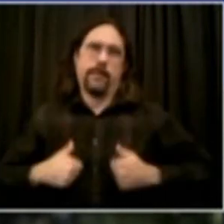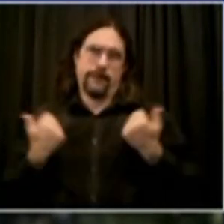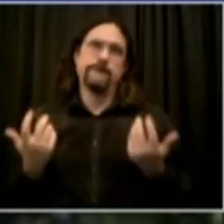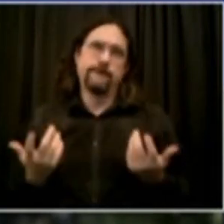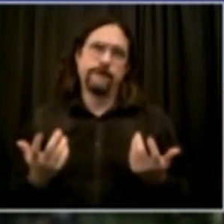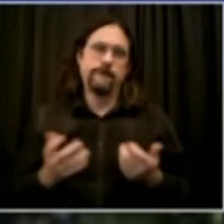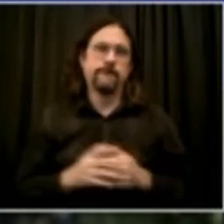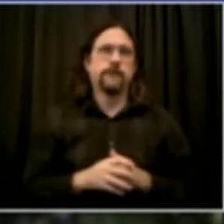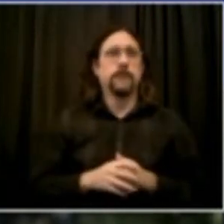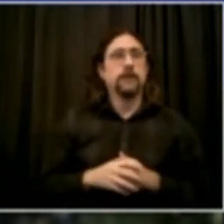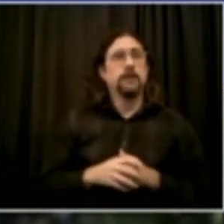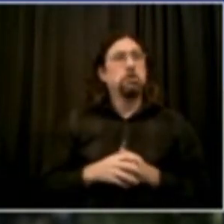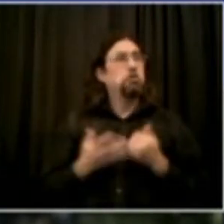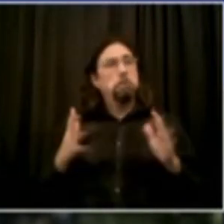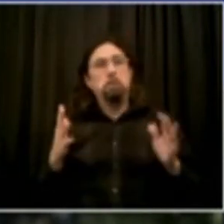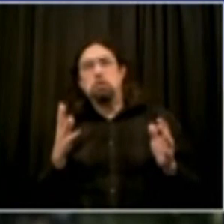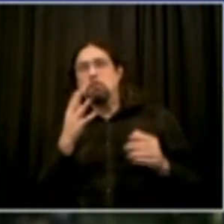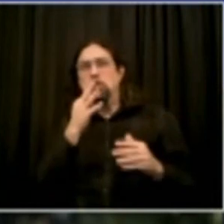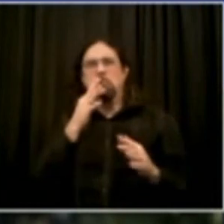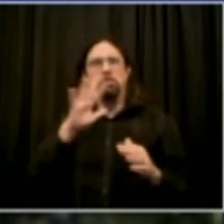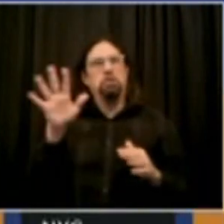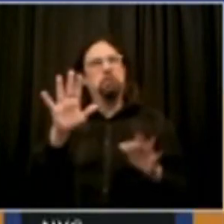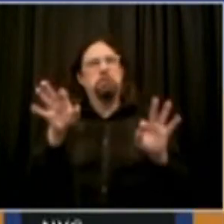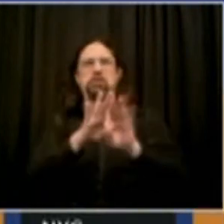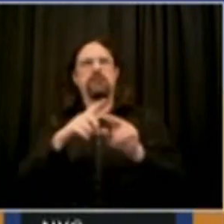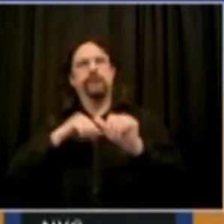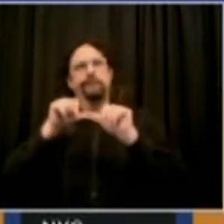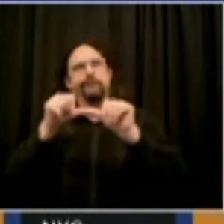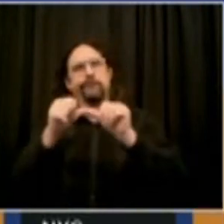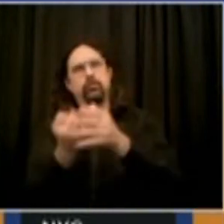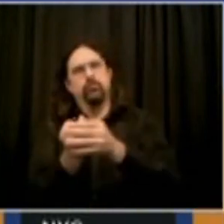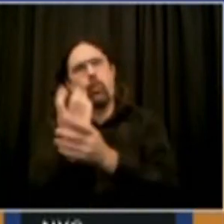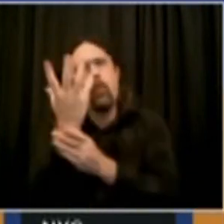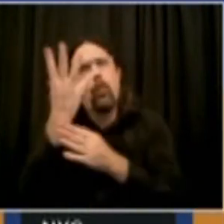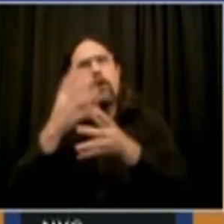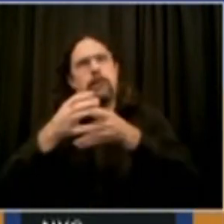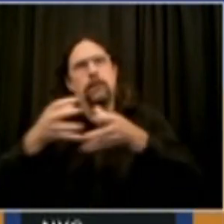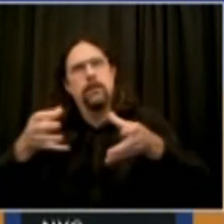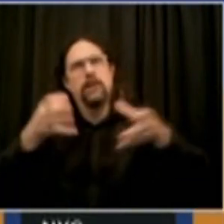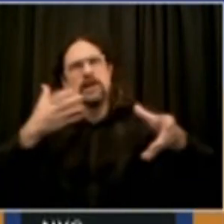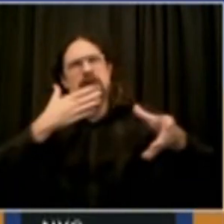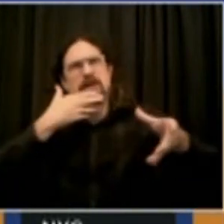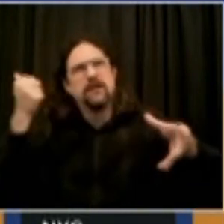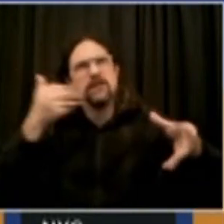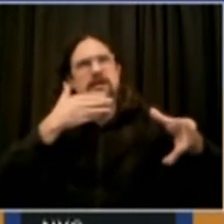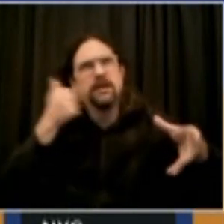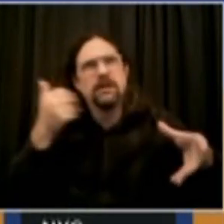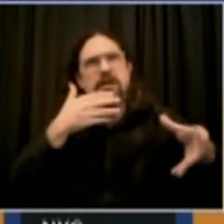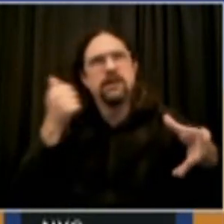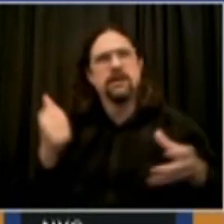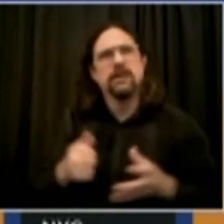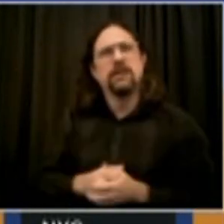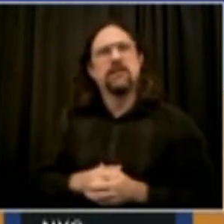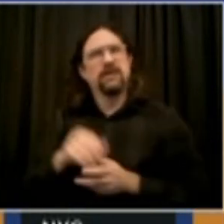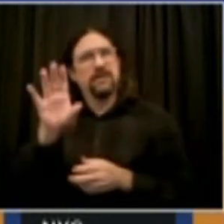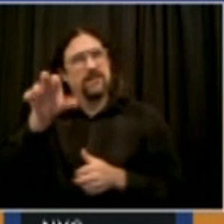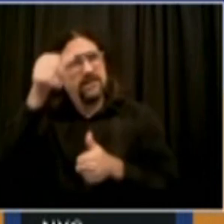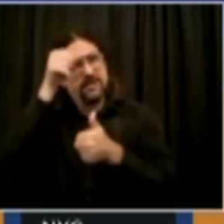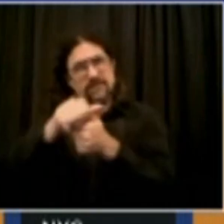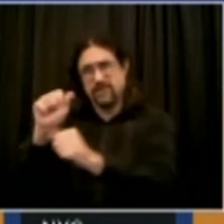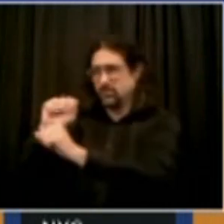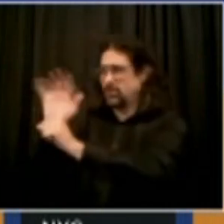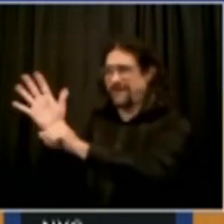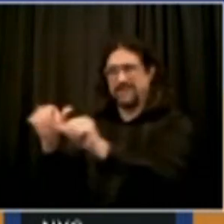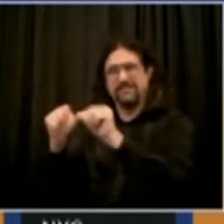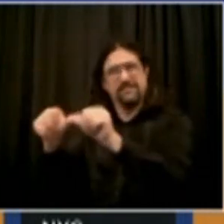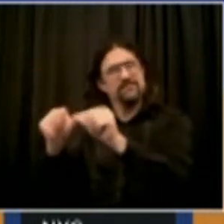ever. And when test and trace calls you, it means someone is calling, not only trying to stop the disease from spreading, protect you and your family, but